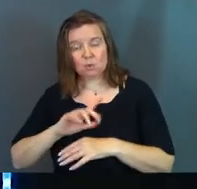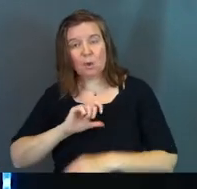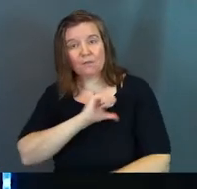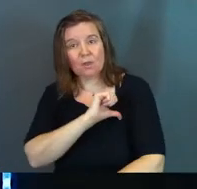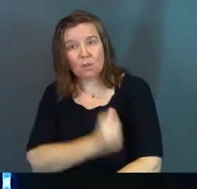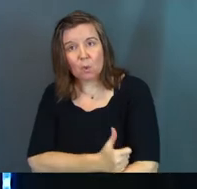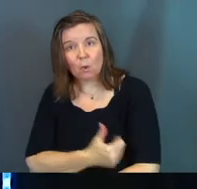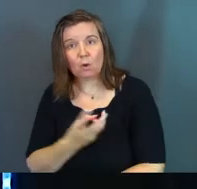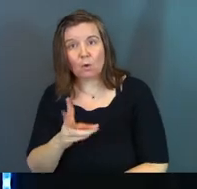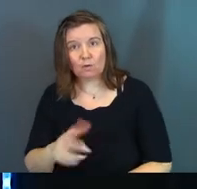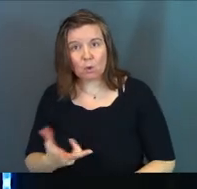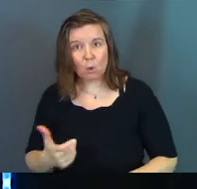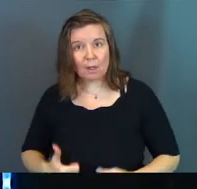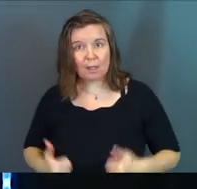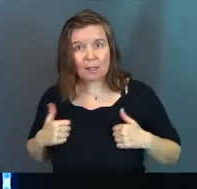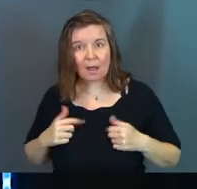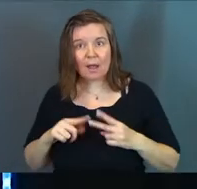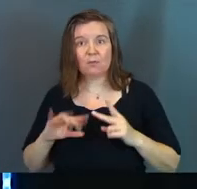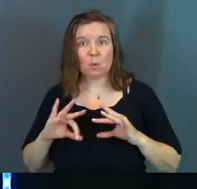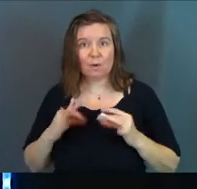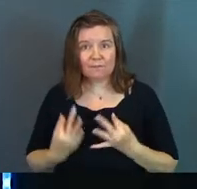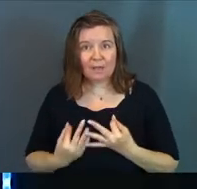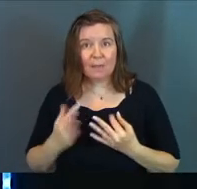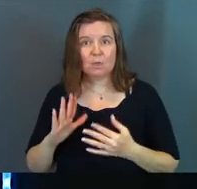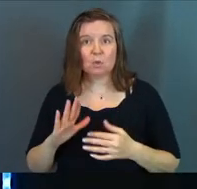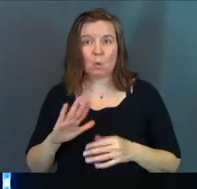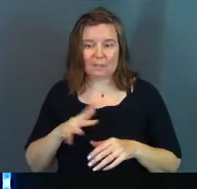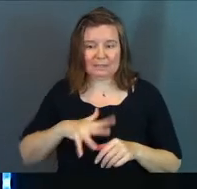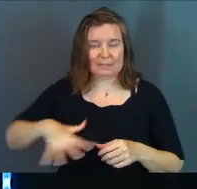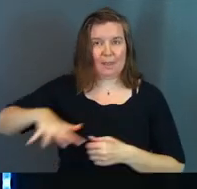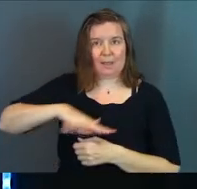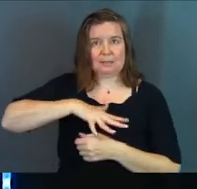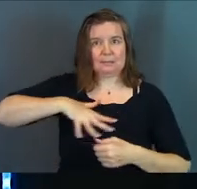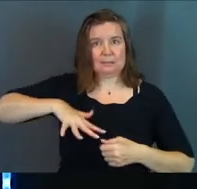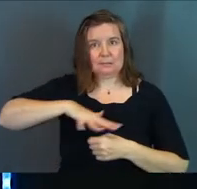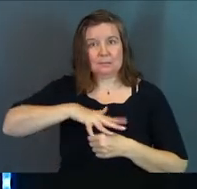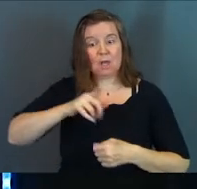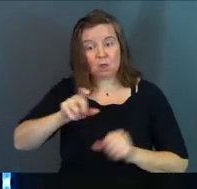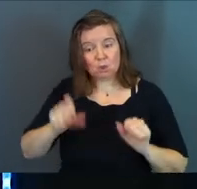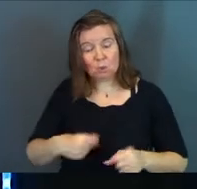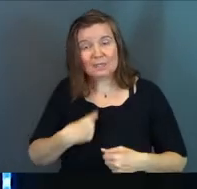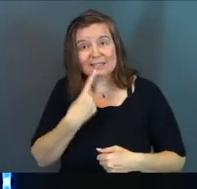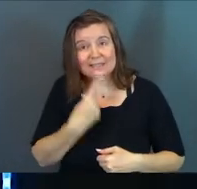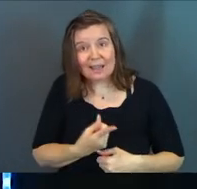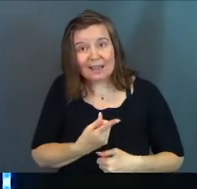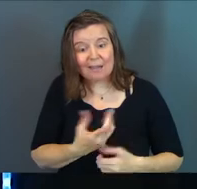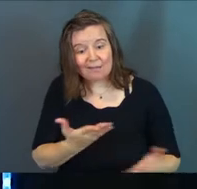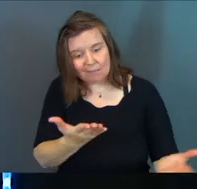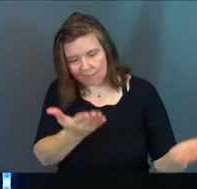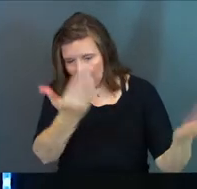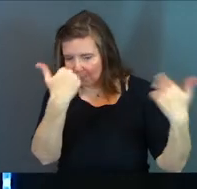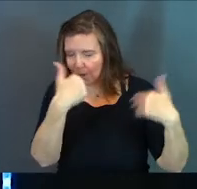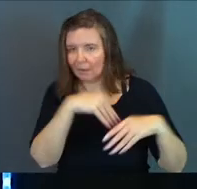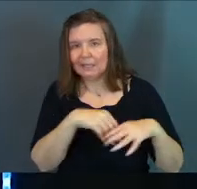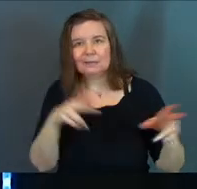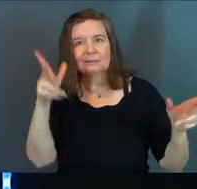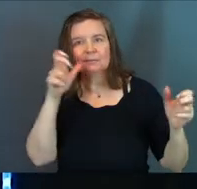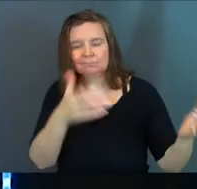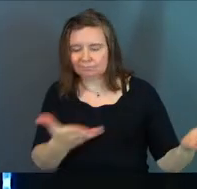authority over your life, over your family, over your space. And you can say, come on in.